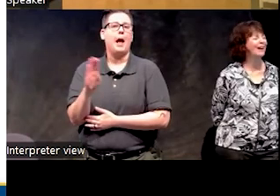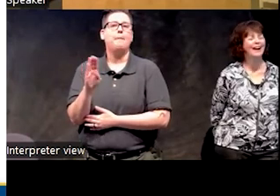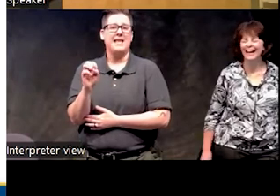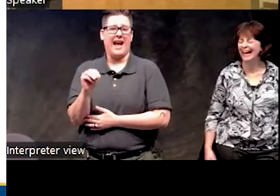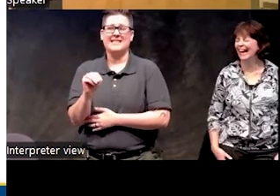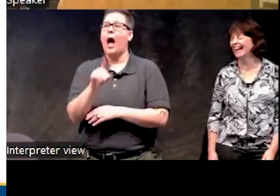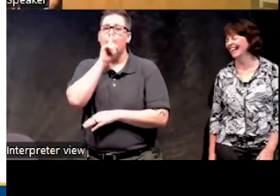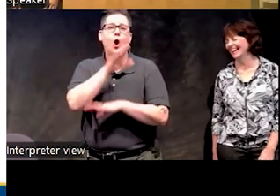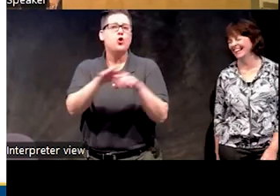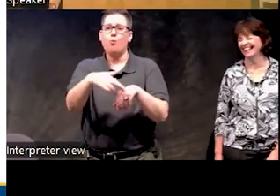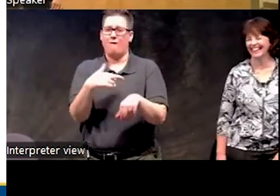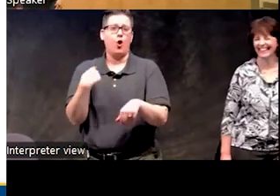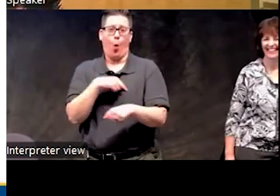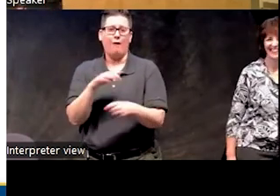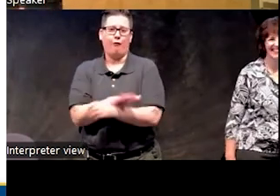because they're full.